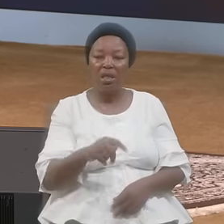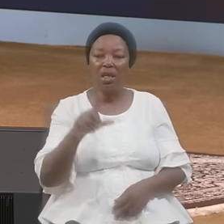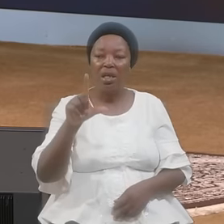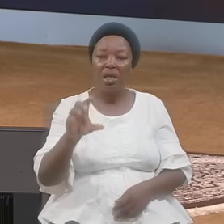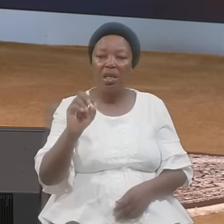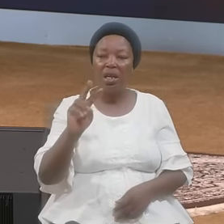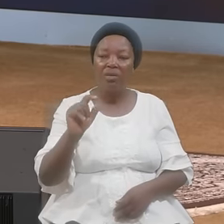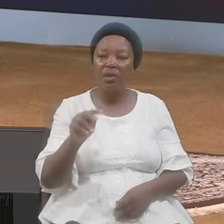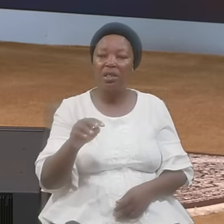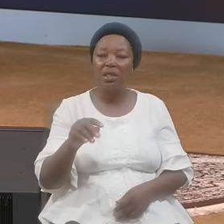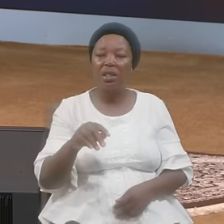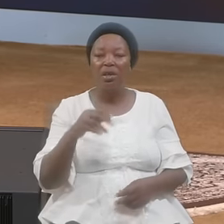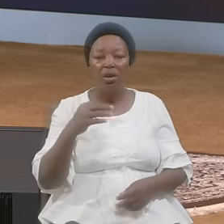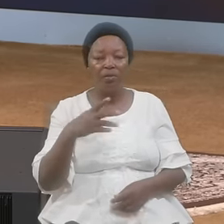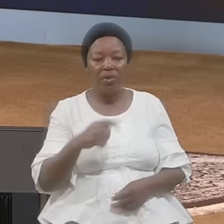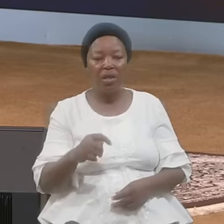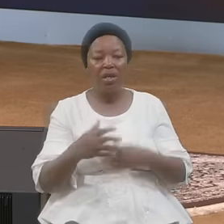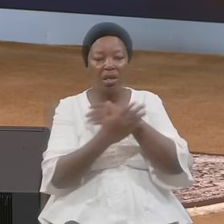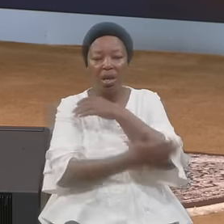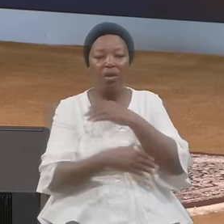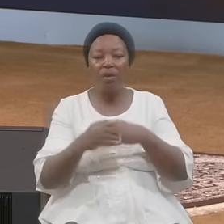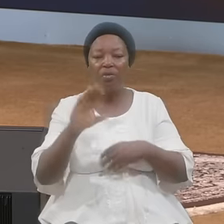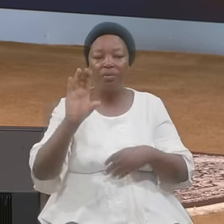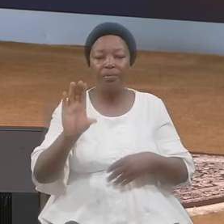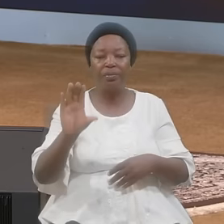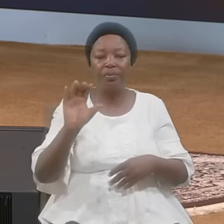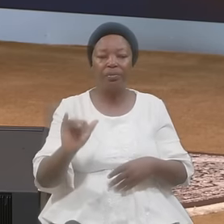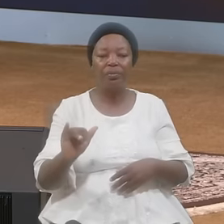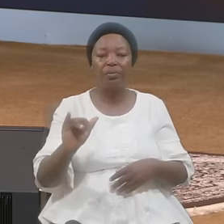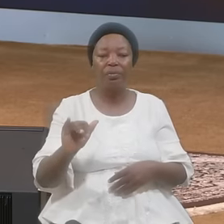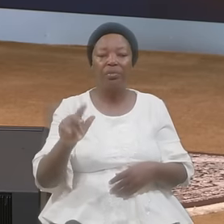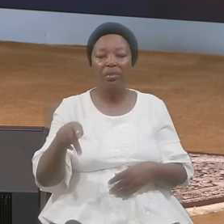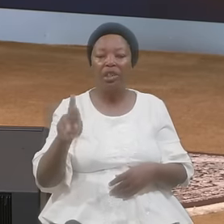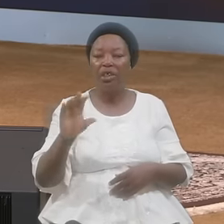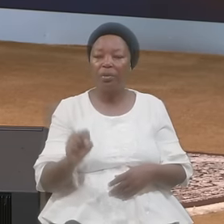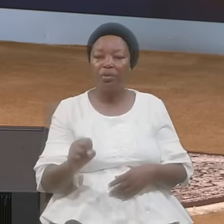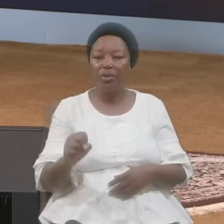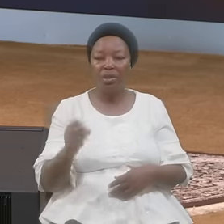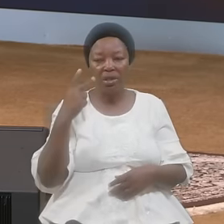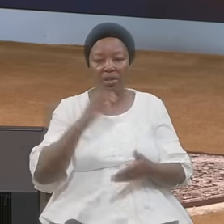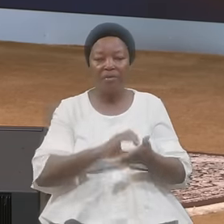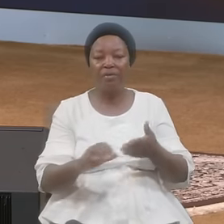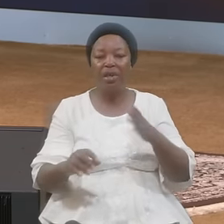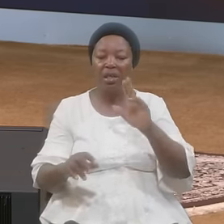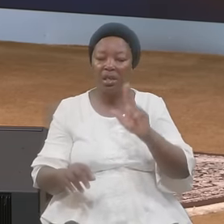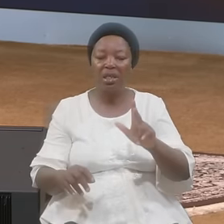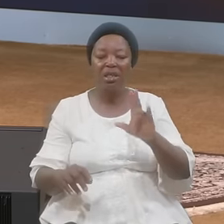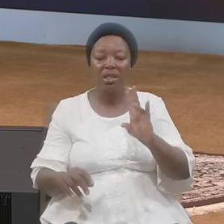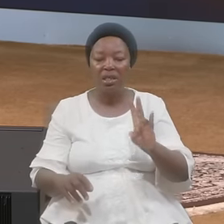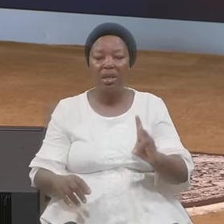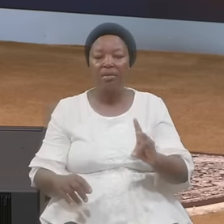Of The Country Of Cyprus Look At Verse 7 In Verse 7 Having Land